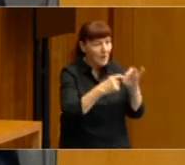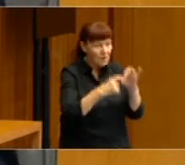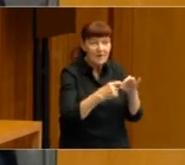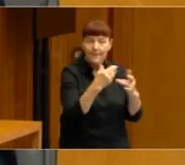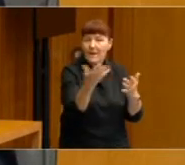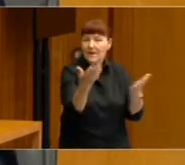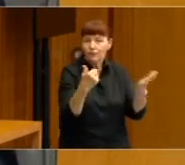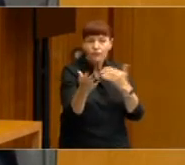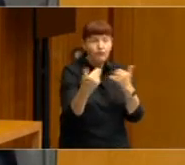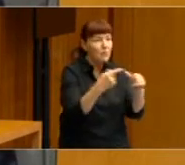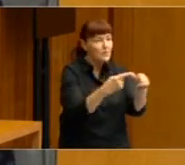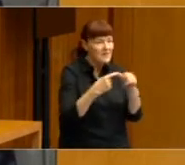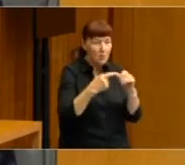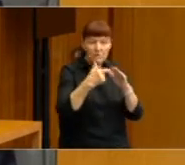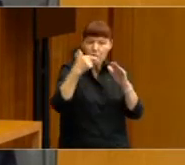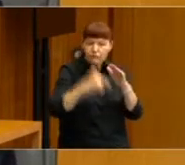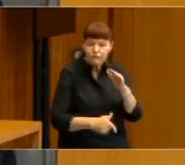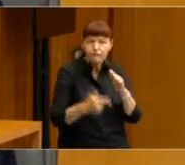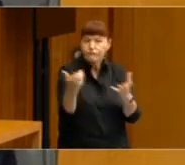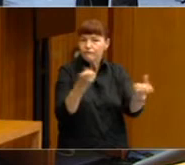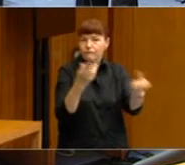to it. So much more in depth and robust.